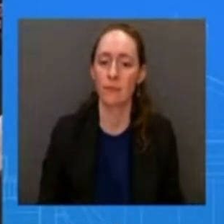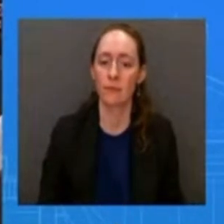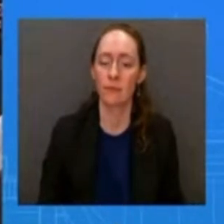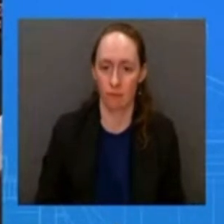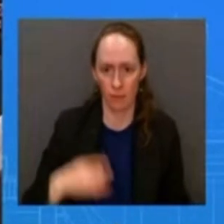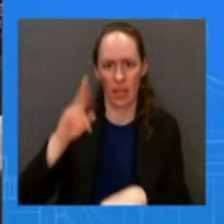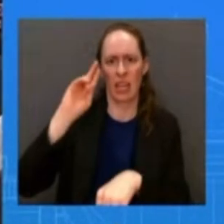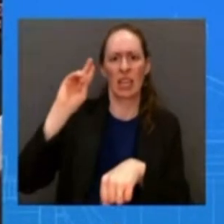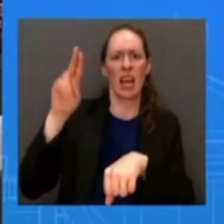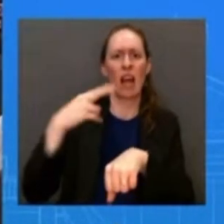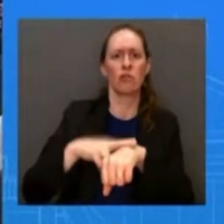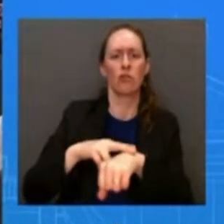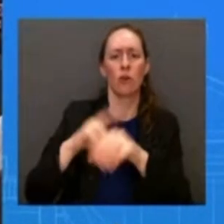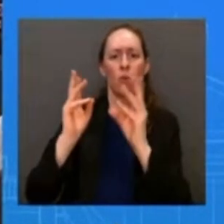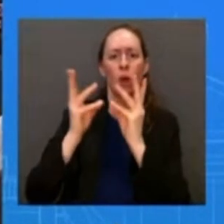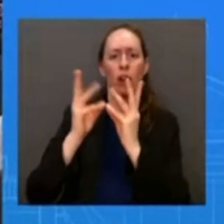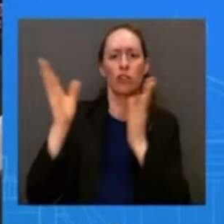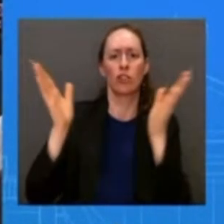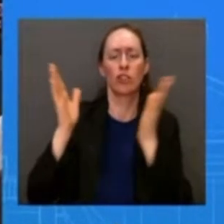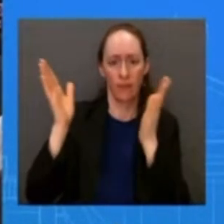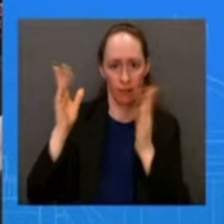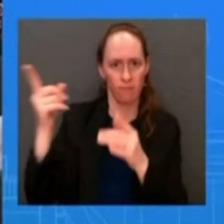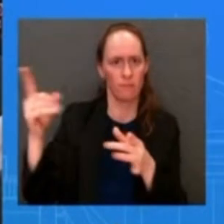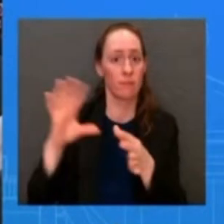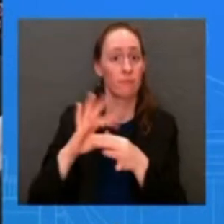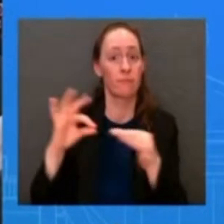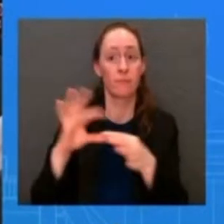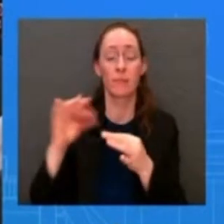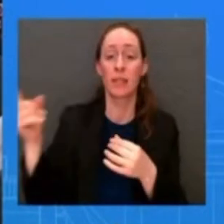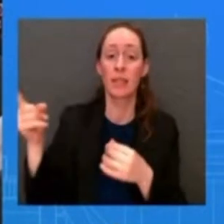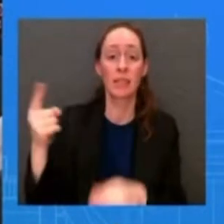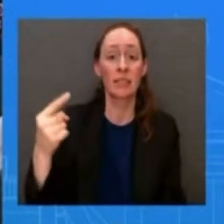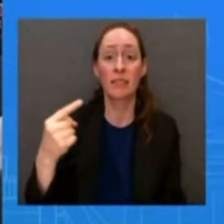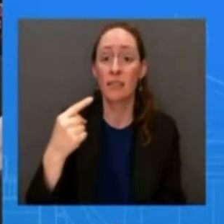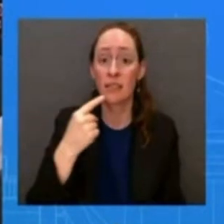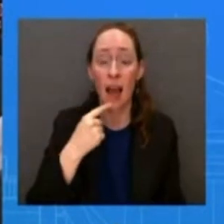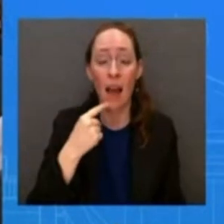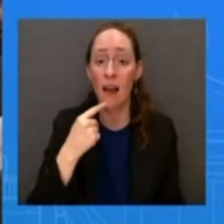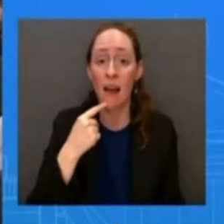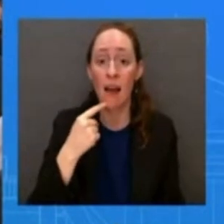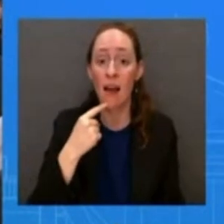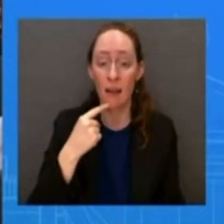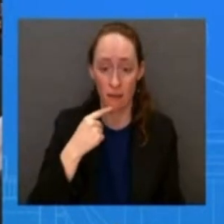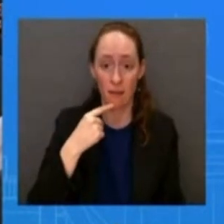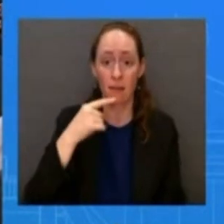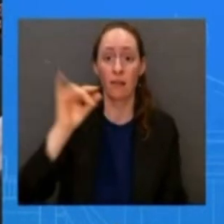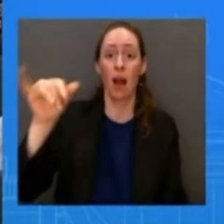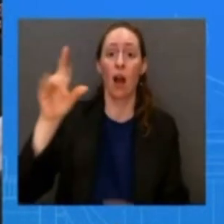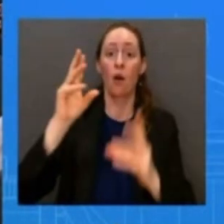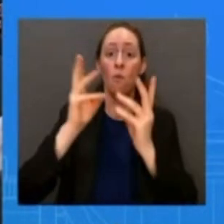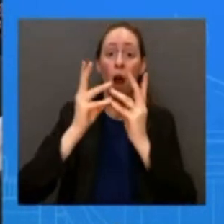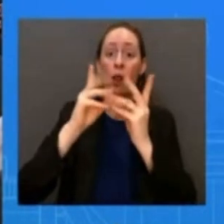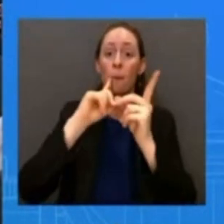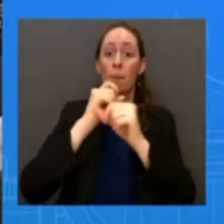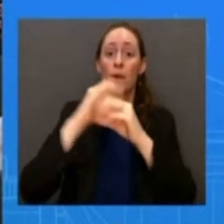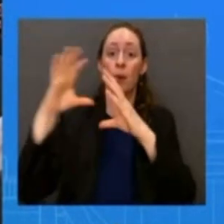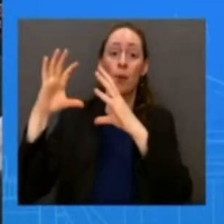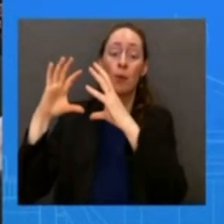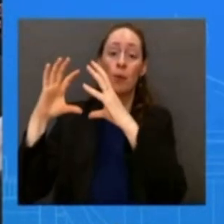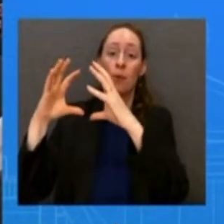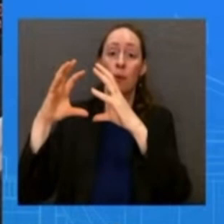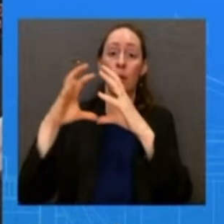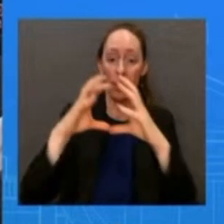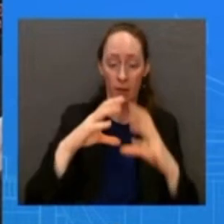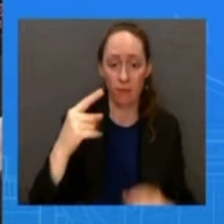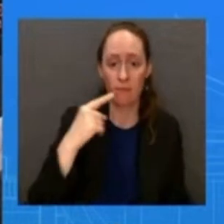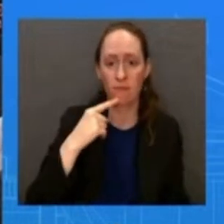900 that weather balloons are released around the world from 900 locations twice a day every single